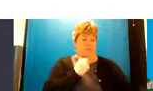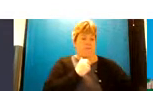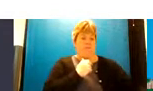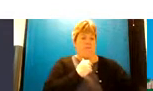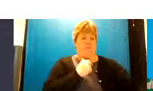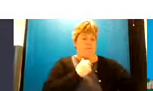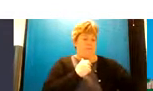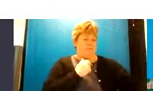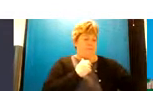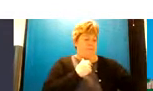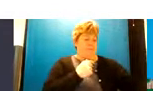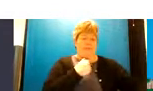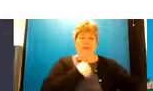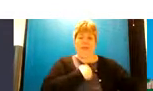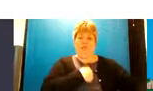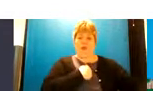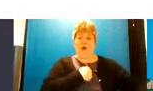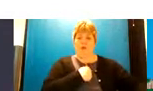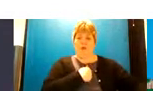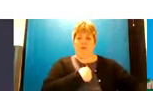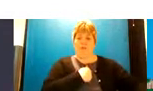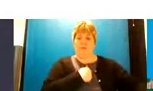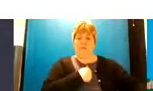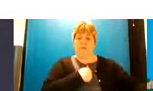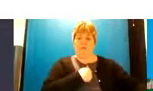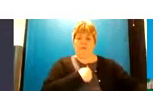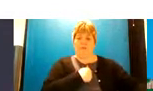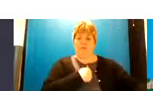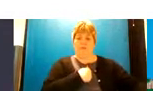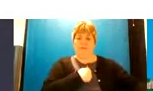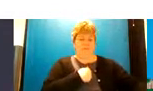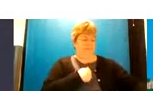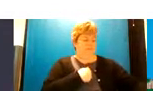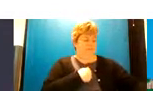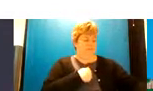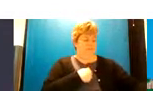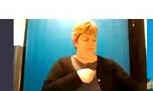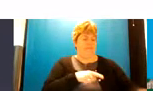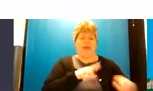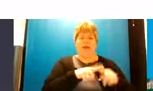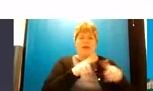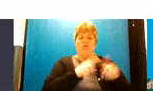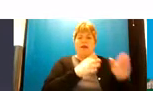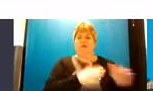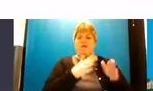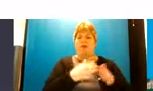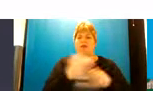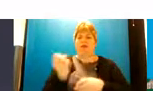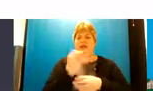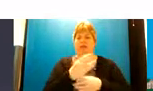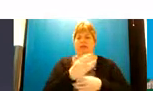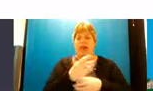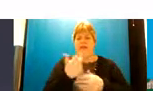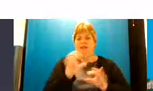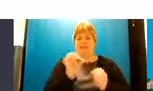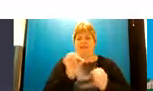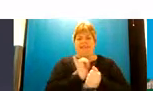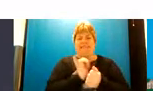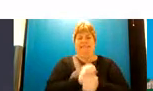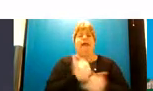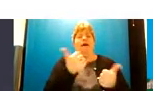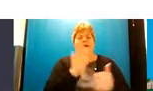i do apologize i'm trying to um move the slides forwards but they're a bit sticky so you start helen there you go